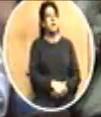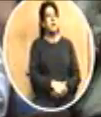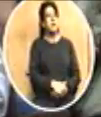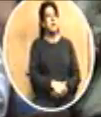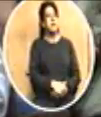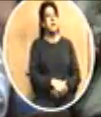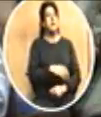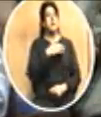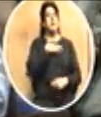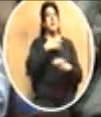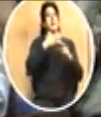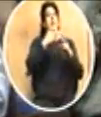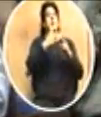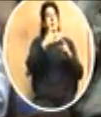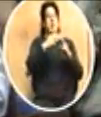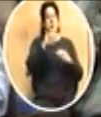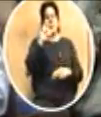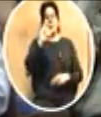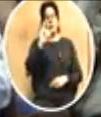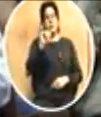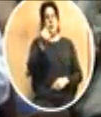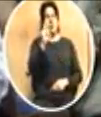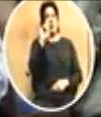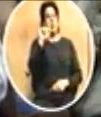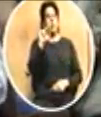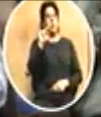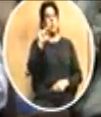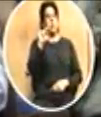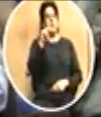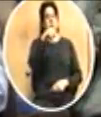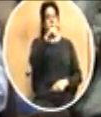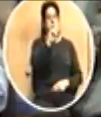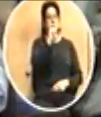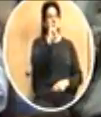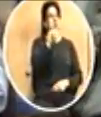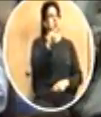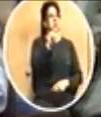My name is Juan Pena, Major, Air Force, retired.